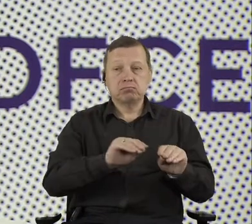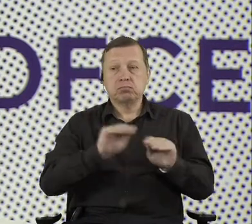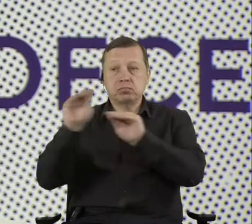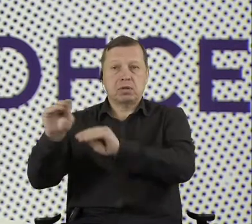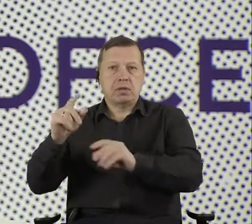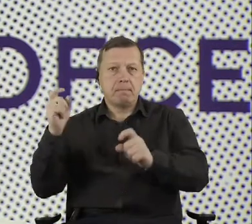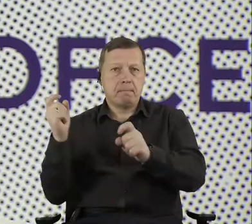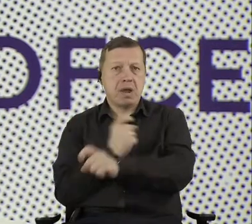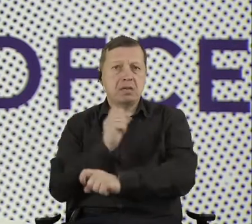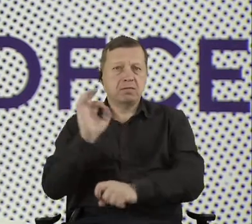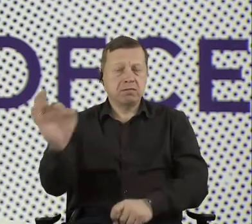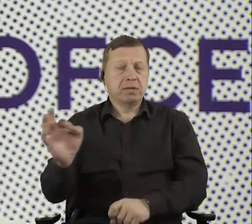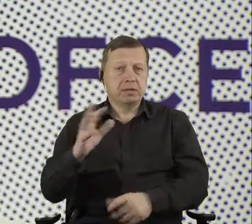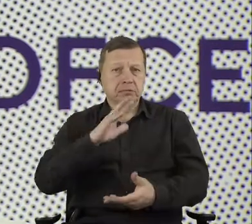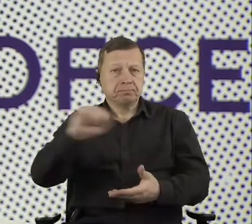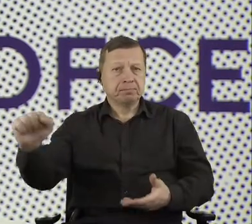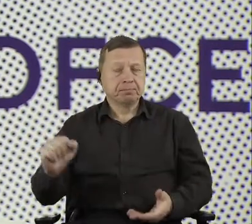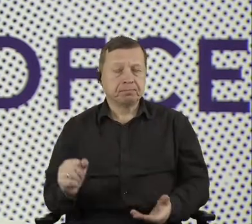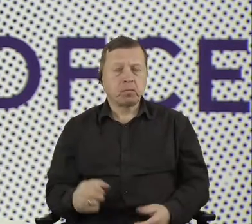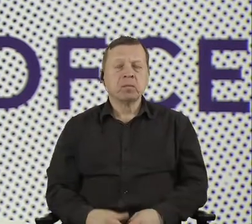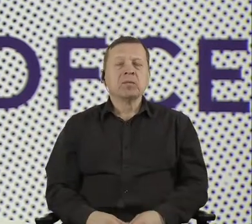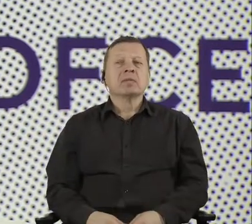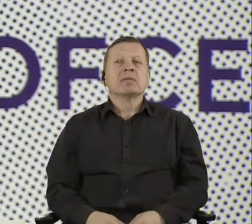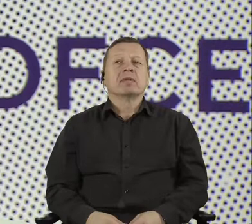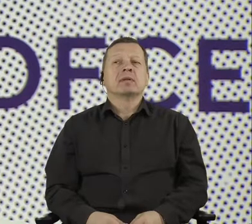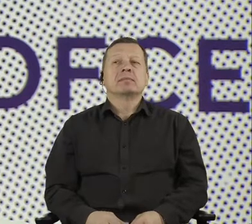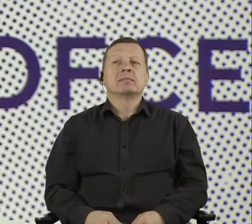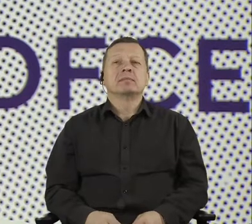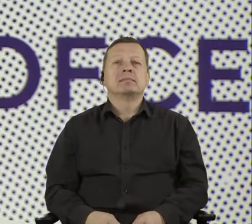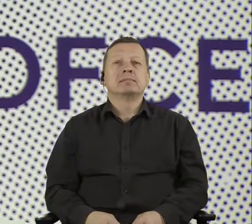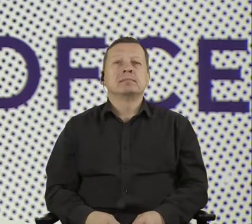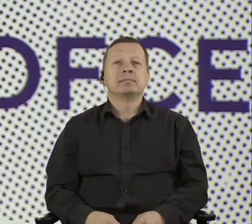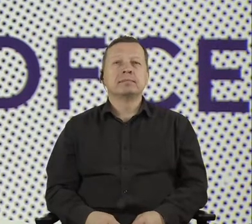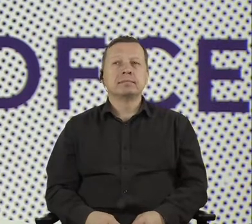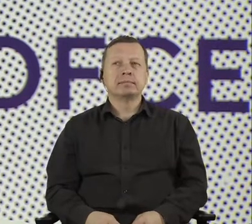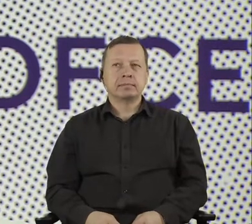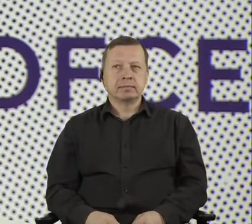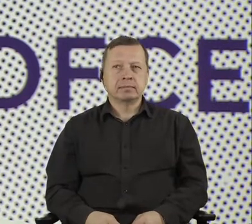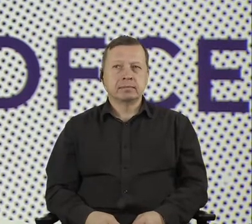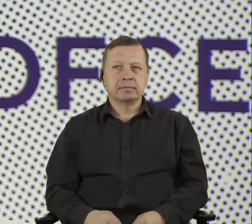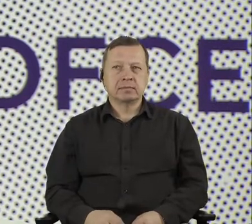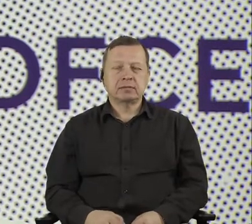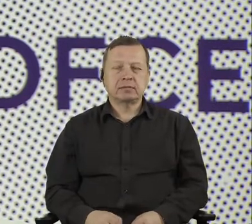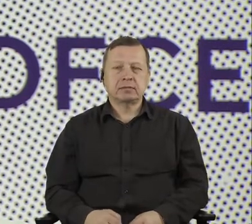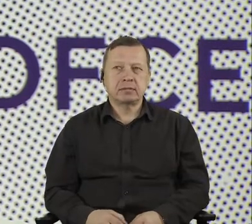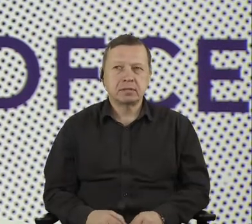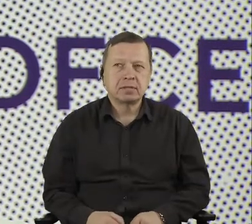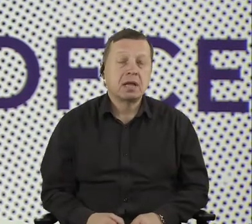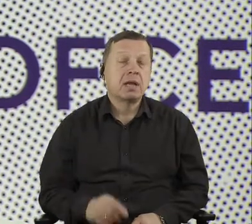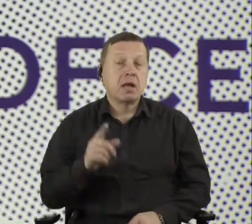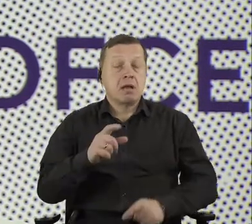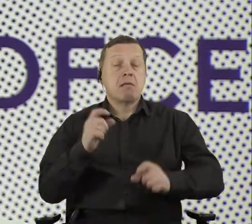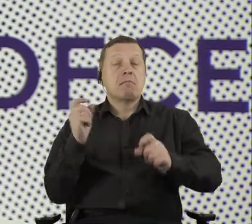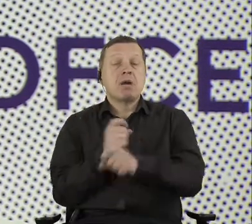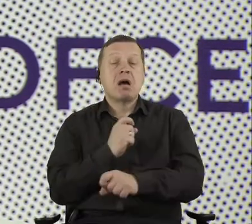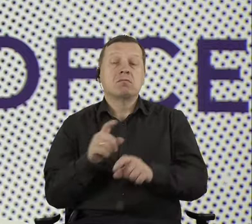begin from setting the context because we understand that, for example, countries like Ukraine, there